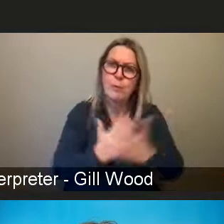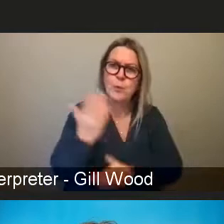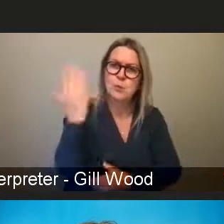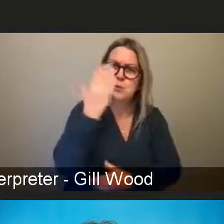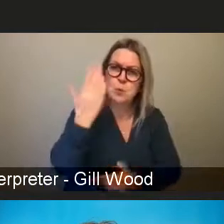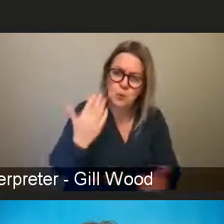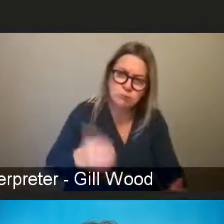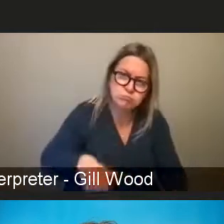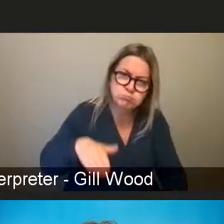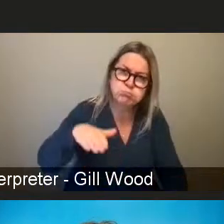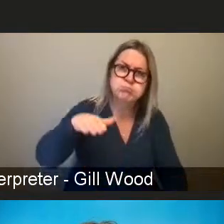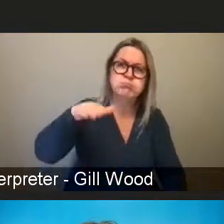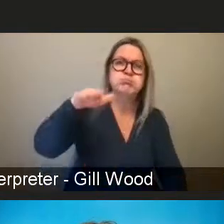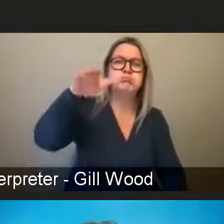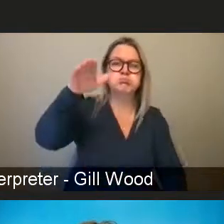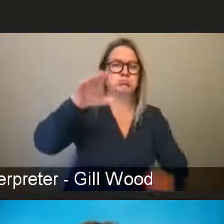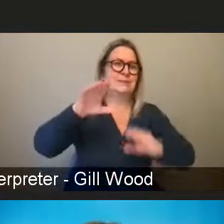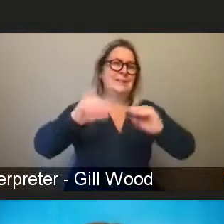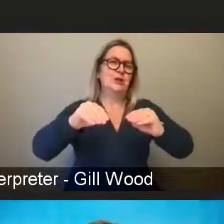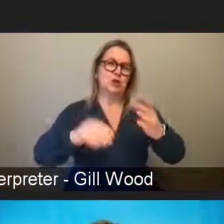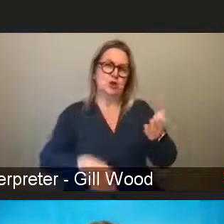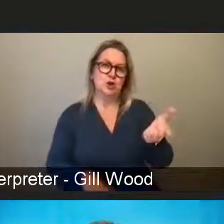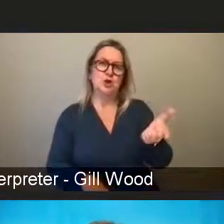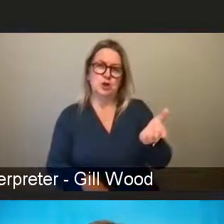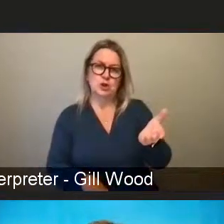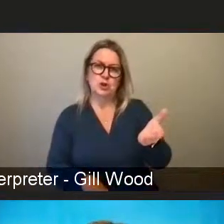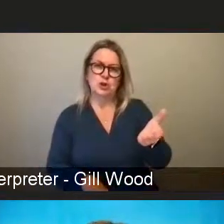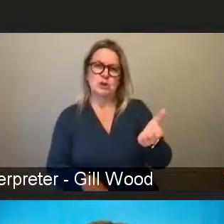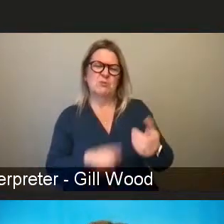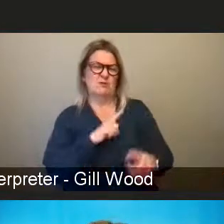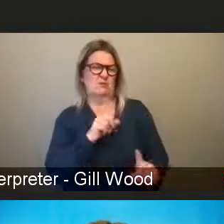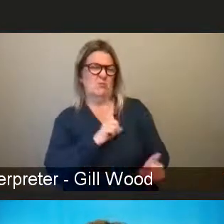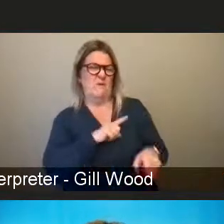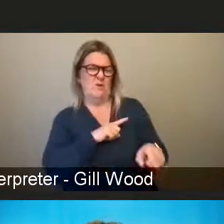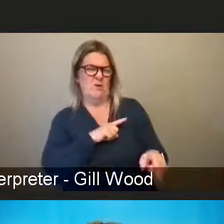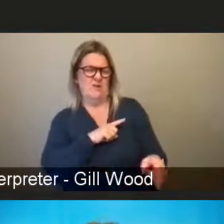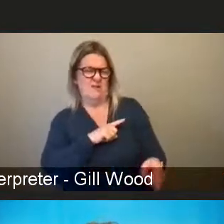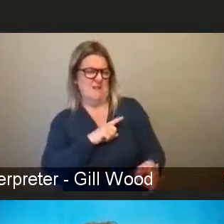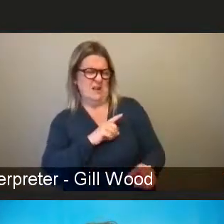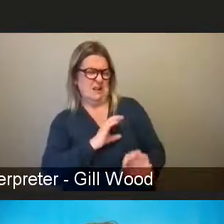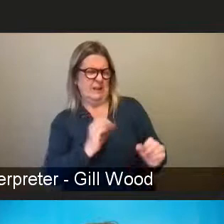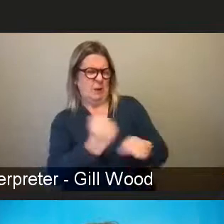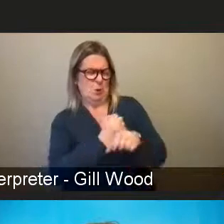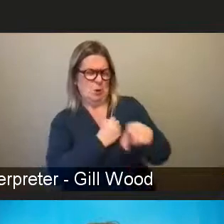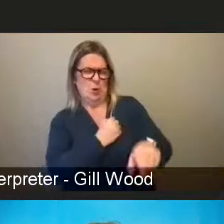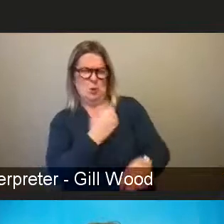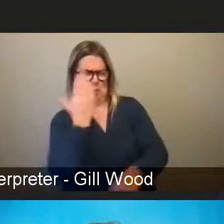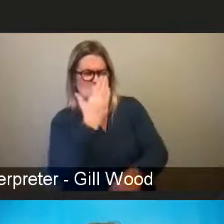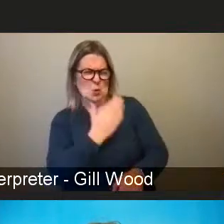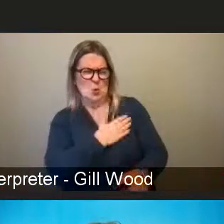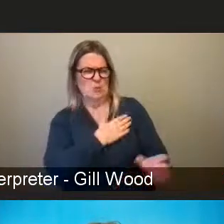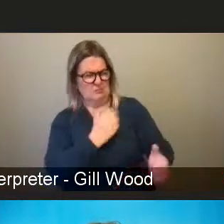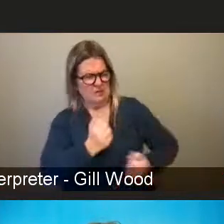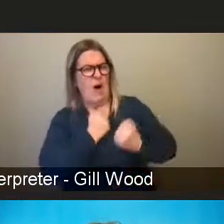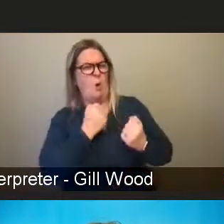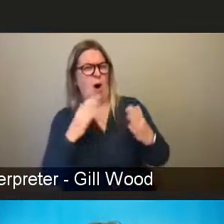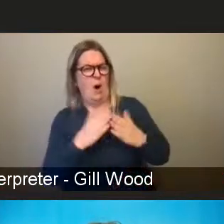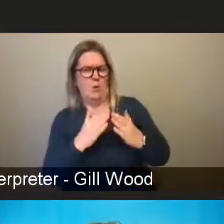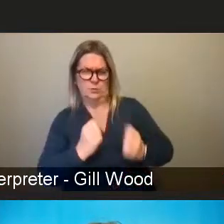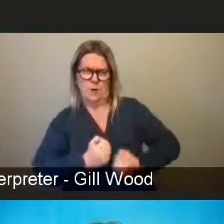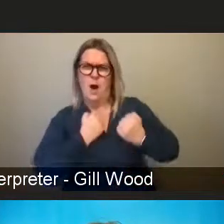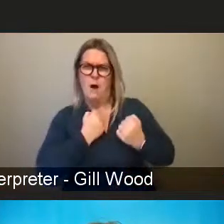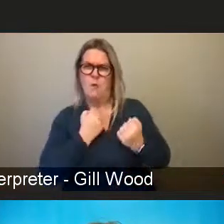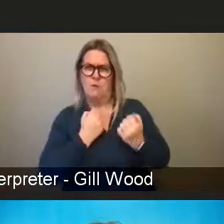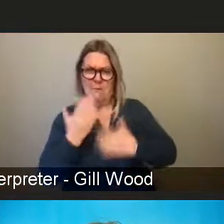can be to just say, what are you doing that for? What is that to do with you? I really think it is important that we keep working across all age